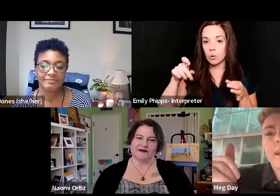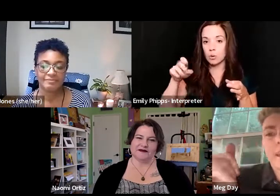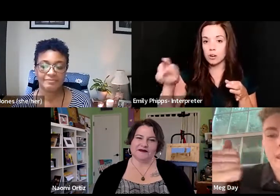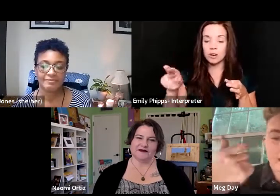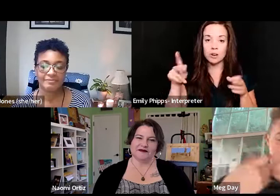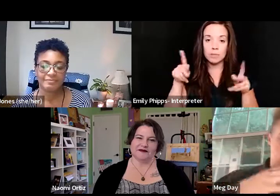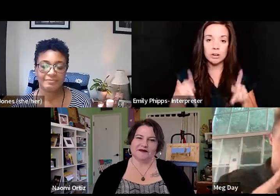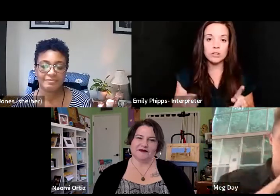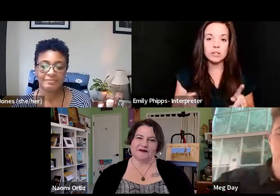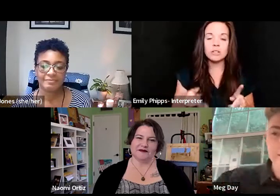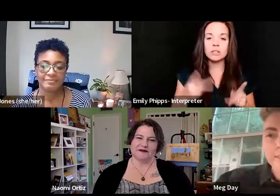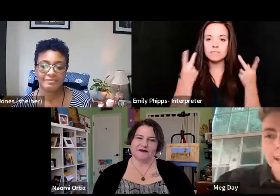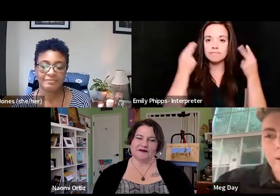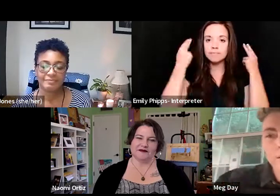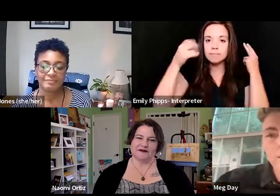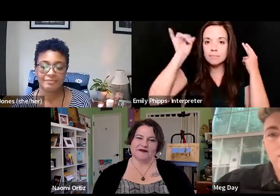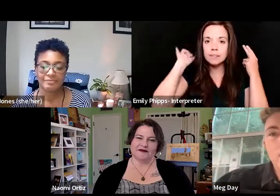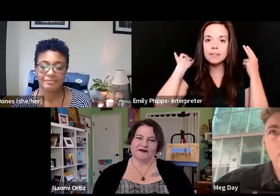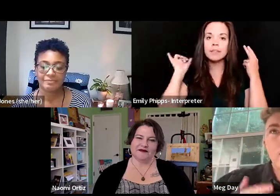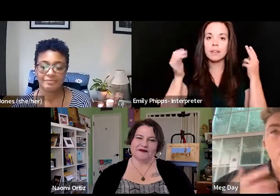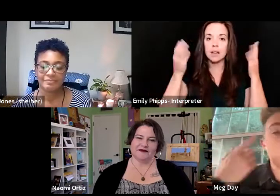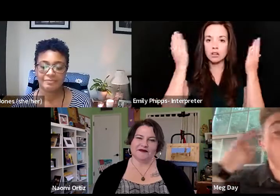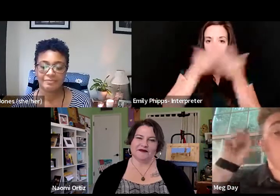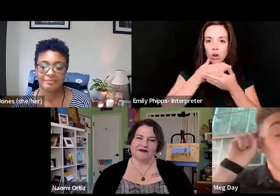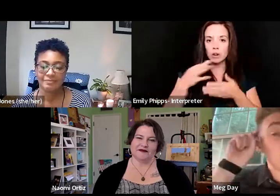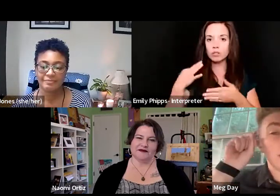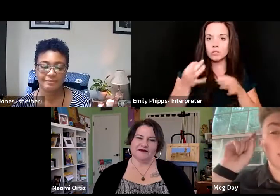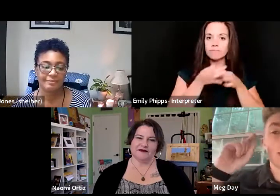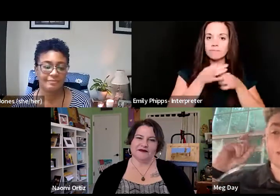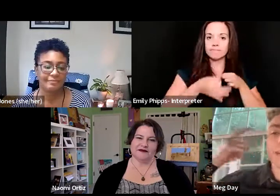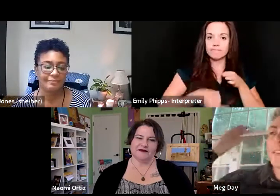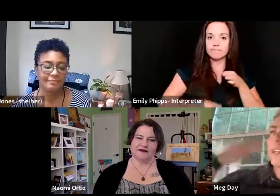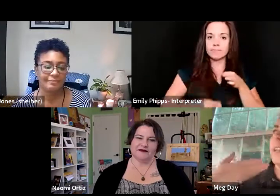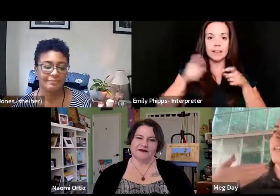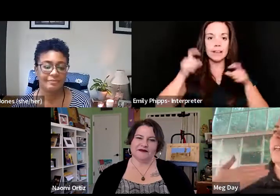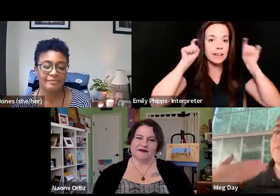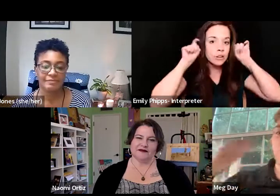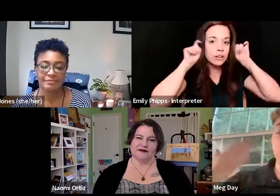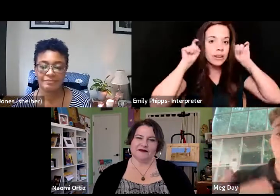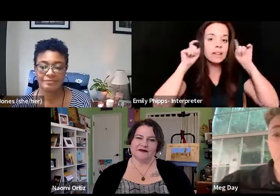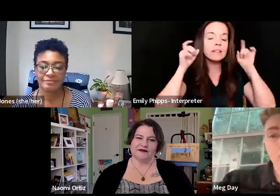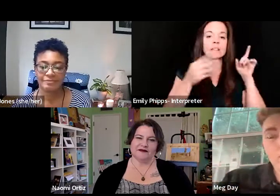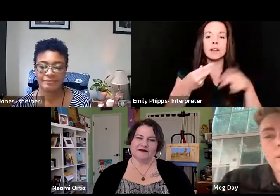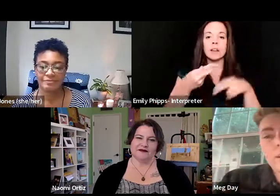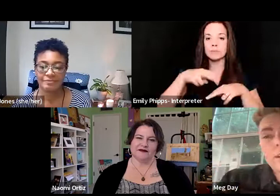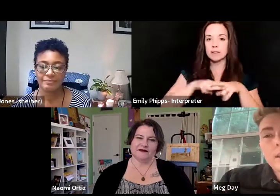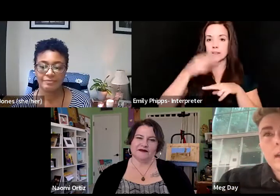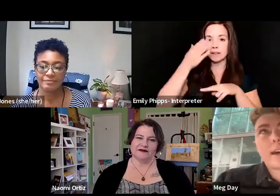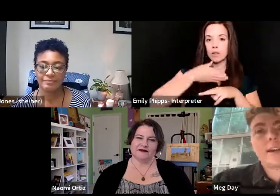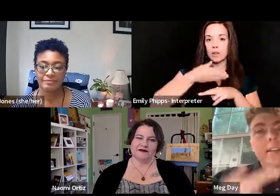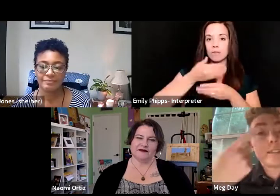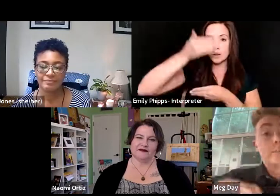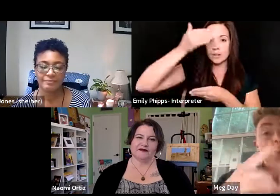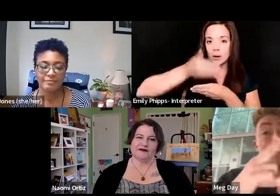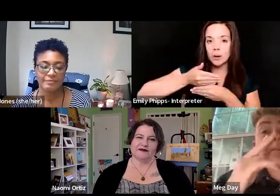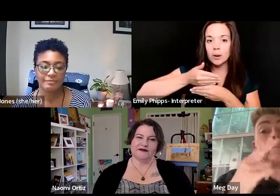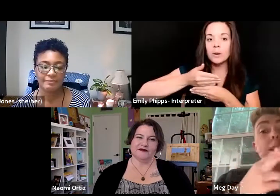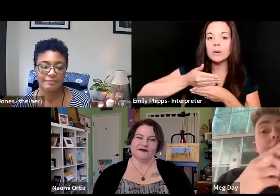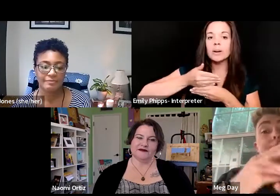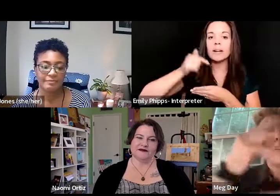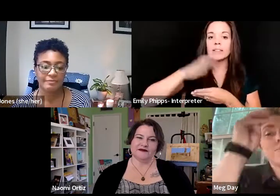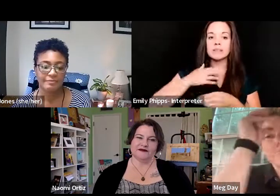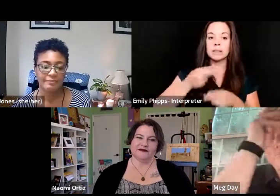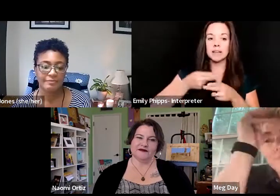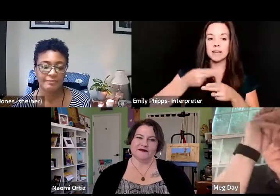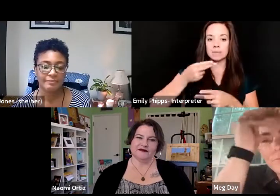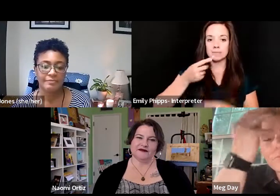hair and dark button down. I'm wearing hearing aids and sitting in front of a window. This is my name